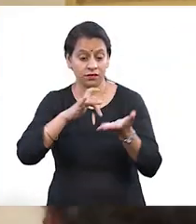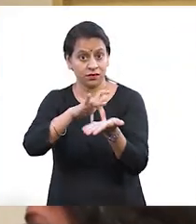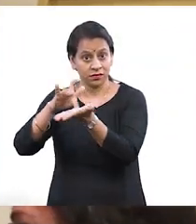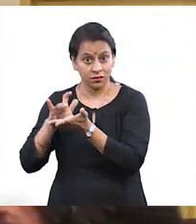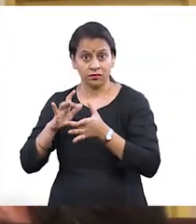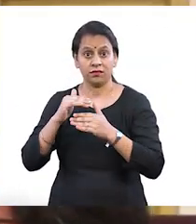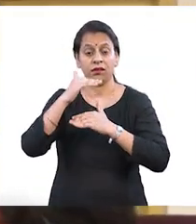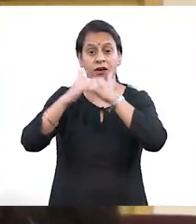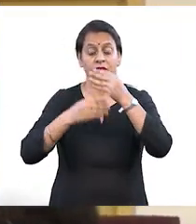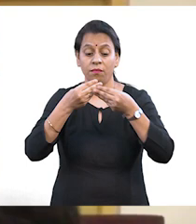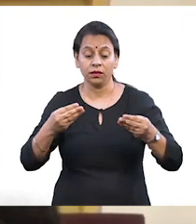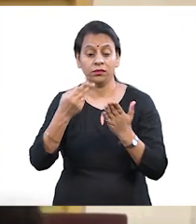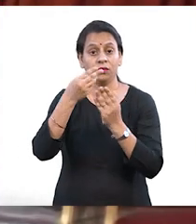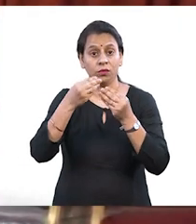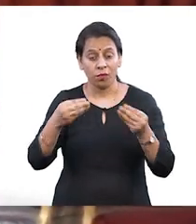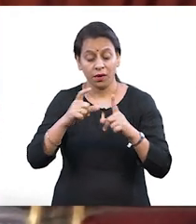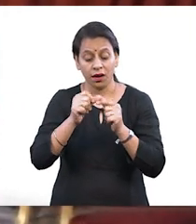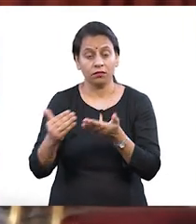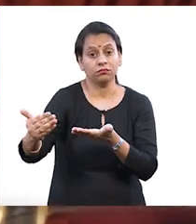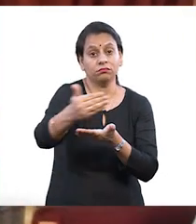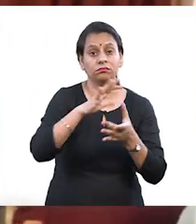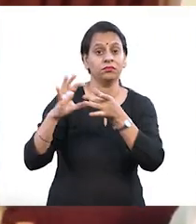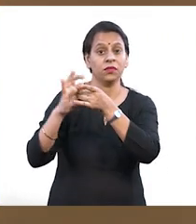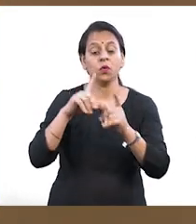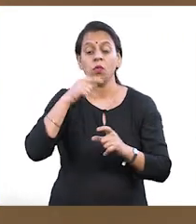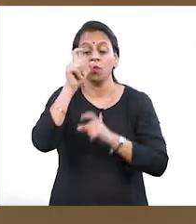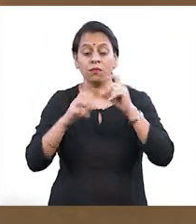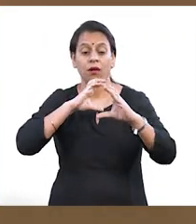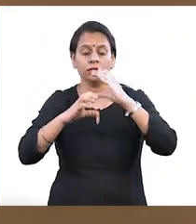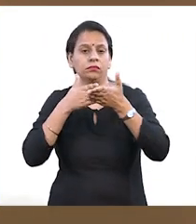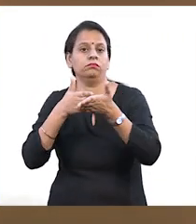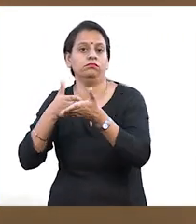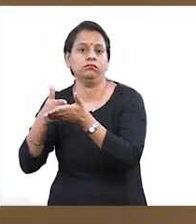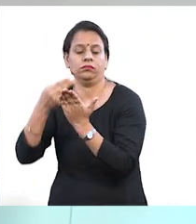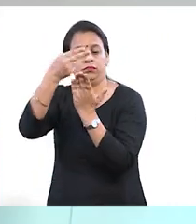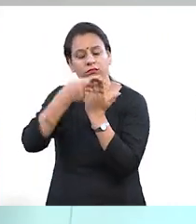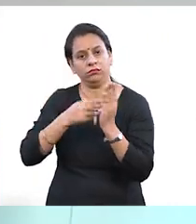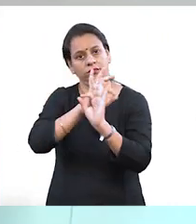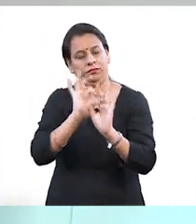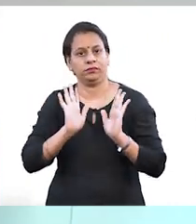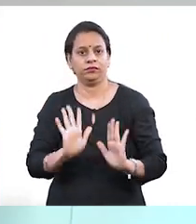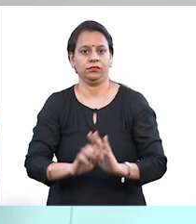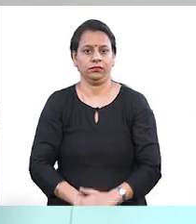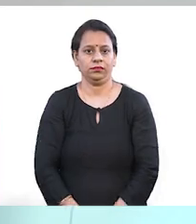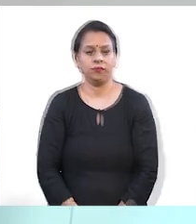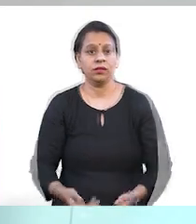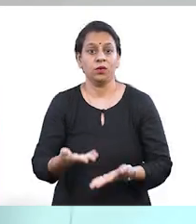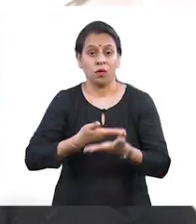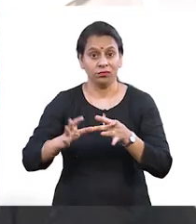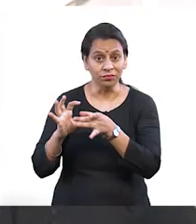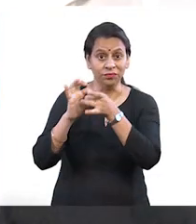The five research centers will develop and document evidence-based practices needed for communication disorders.